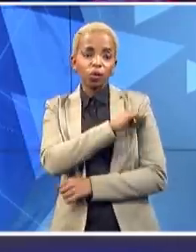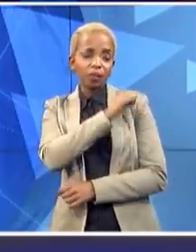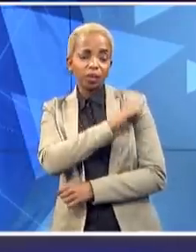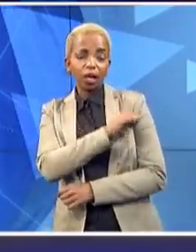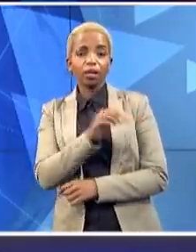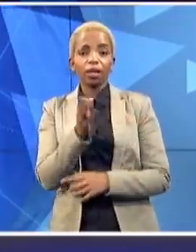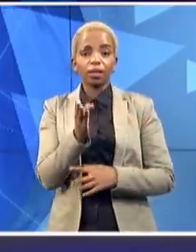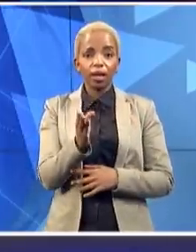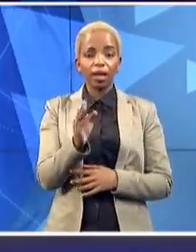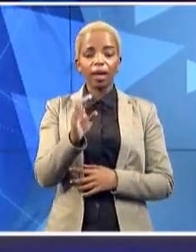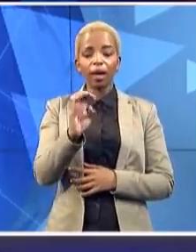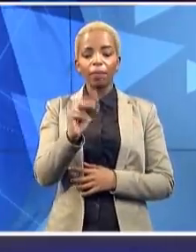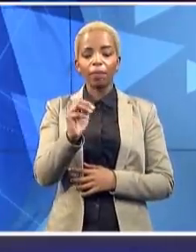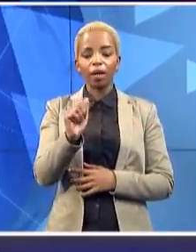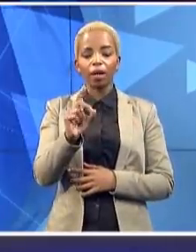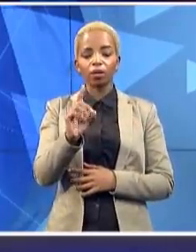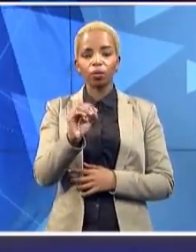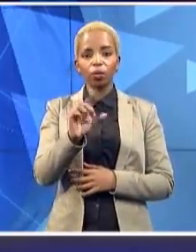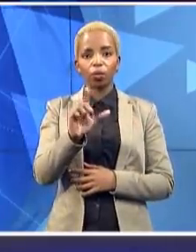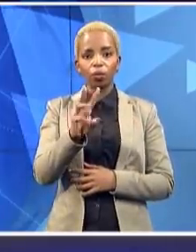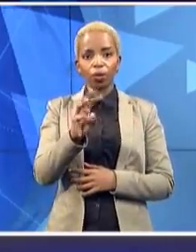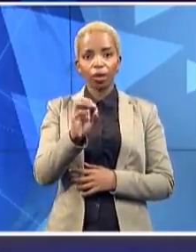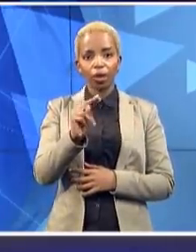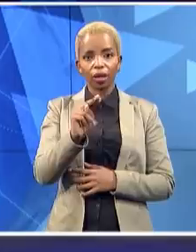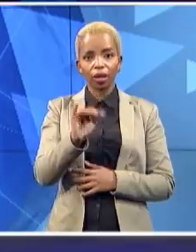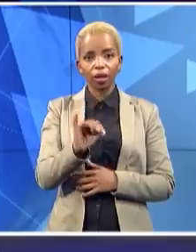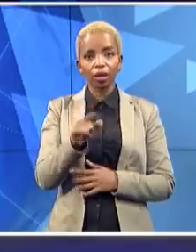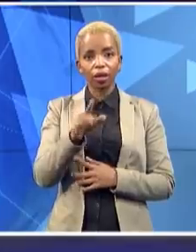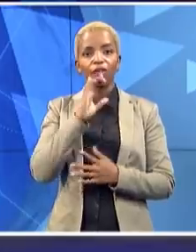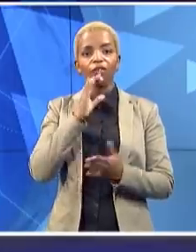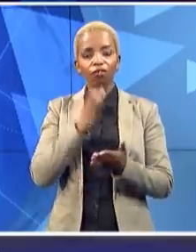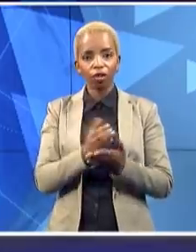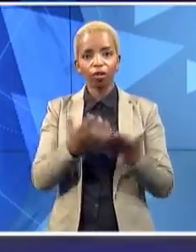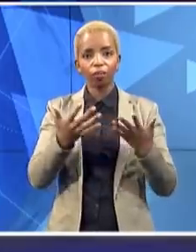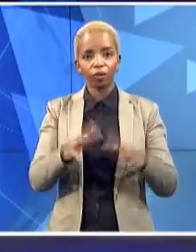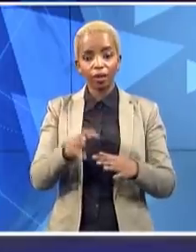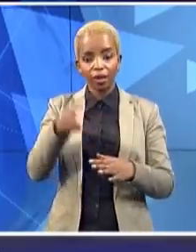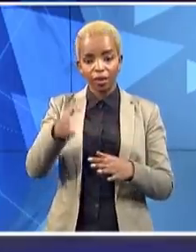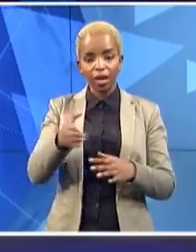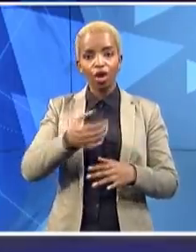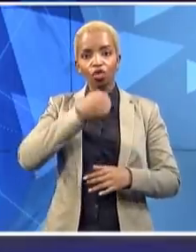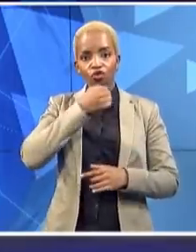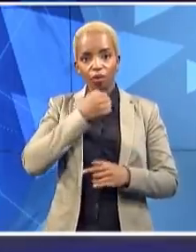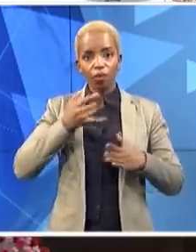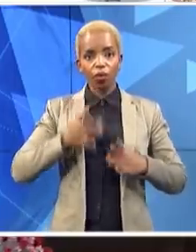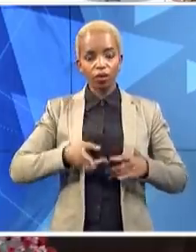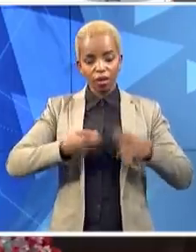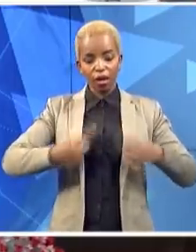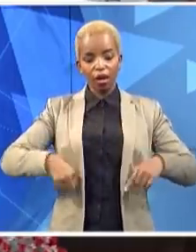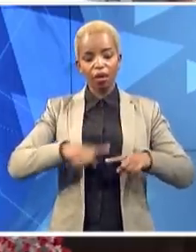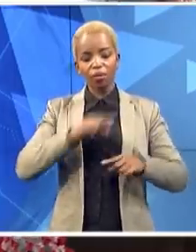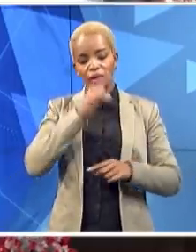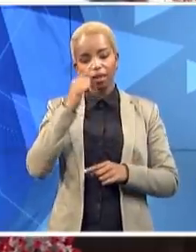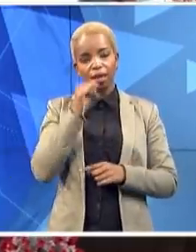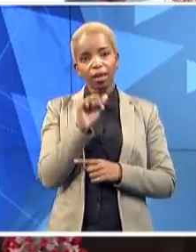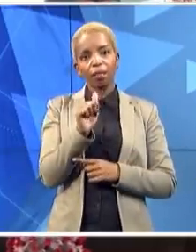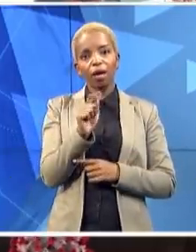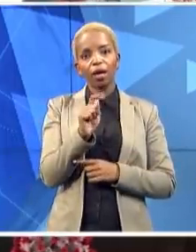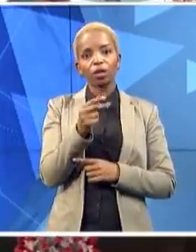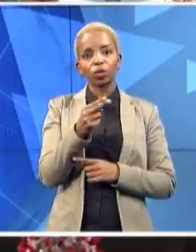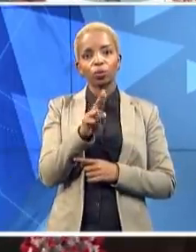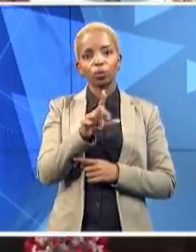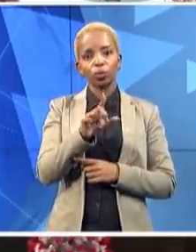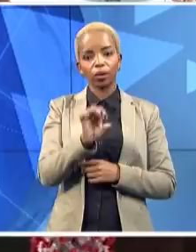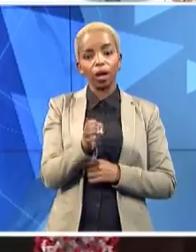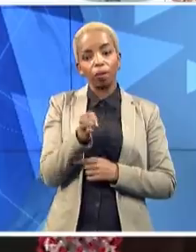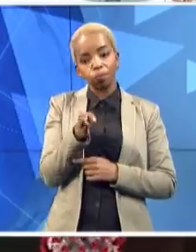at Madualeni Hospital. Our reporter Atula Joka and cameraman Rwandi Lembulali are at Elliotdale with the testing teams.